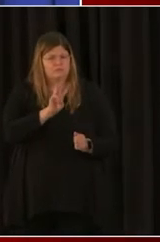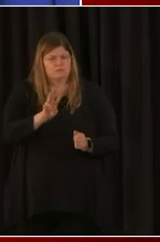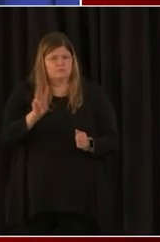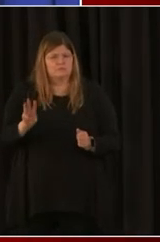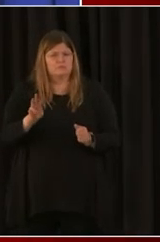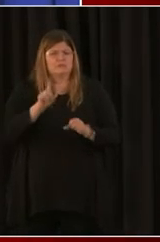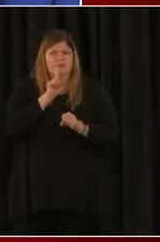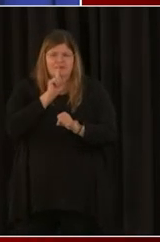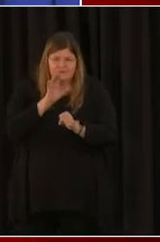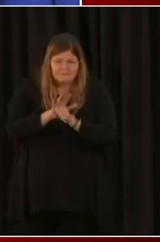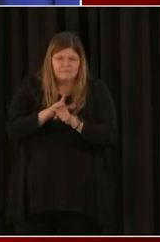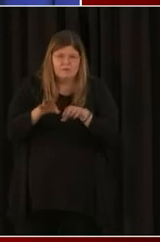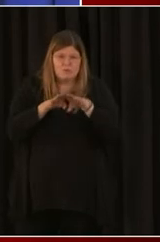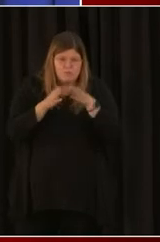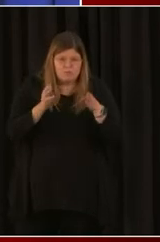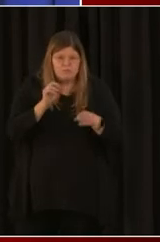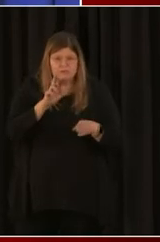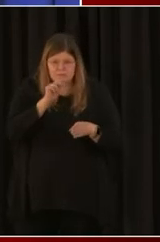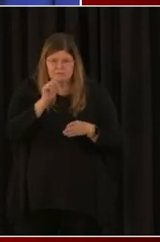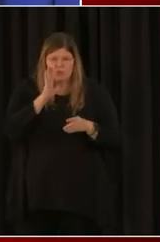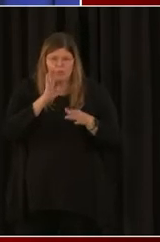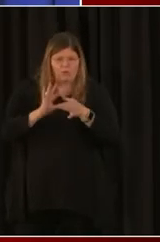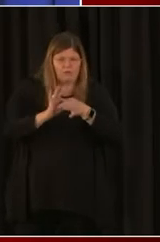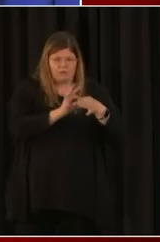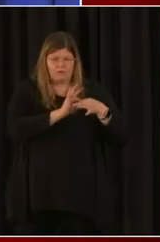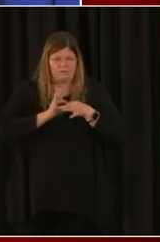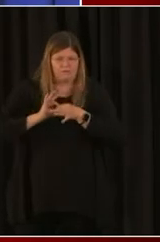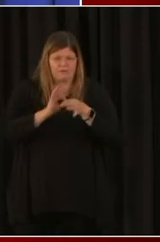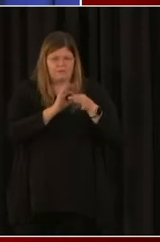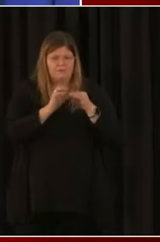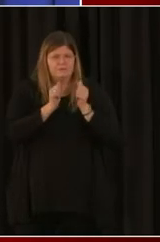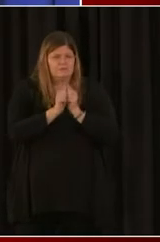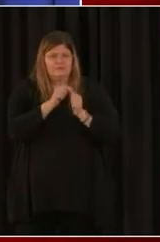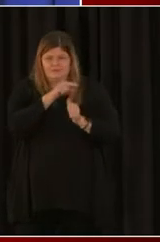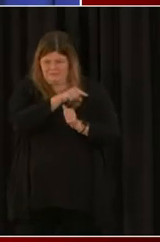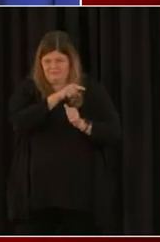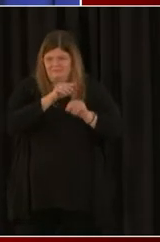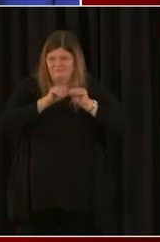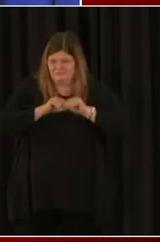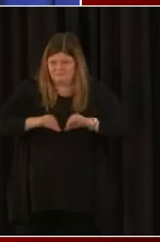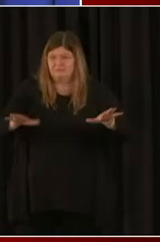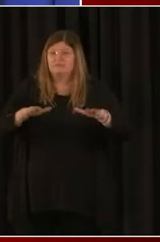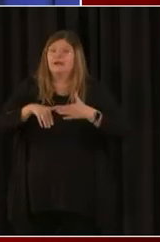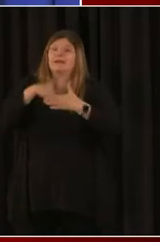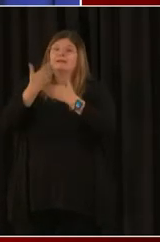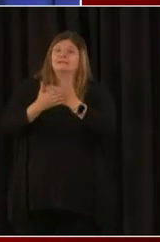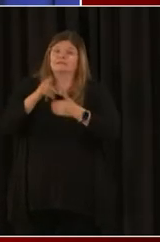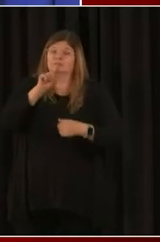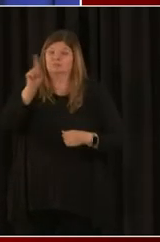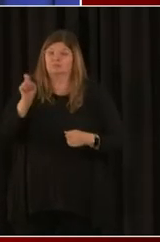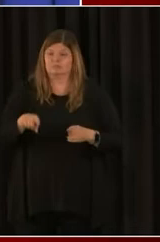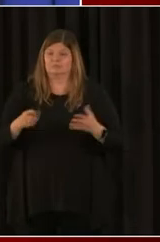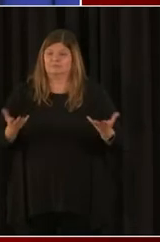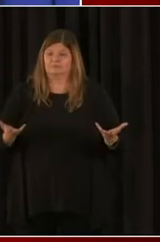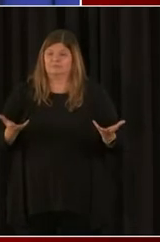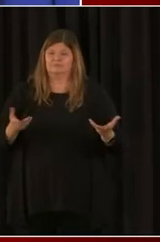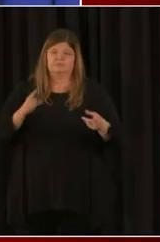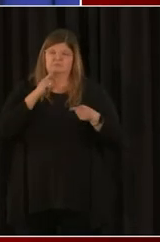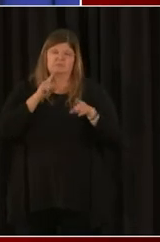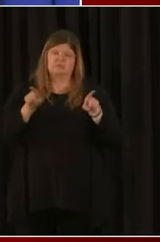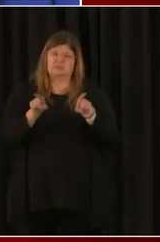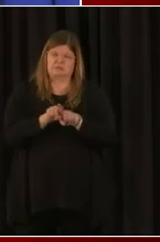coordinate with Mr. Johnson to help get the word out. Next question. I think this might be in the same realm, but this is from